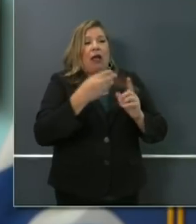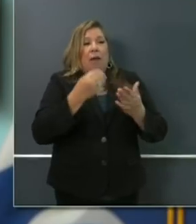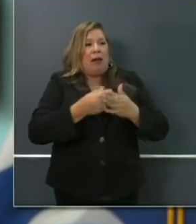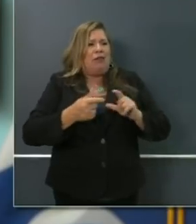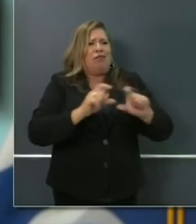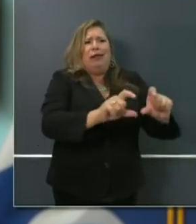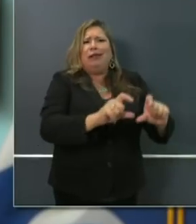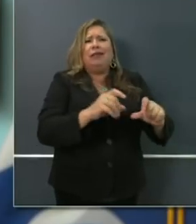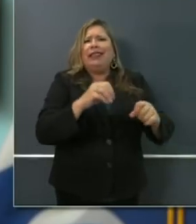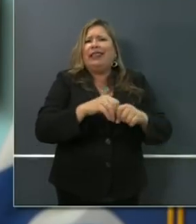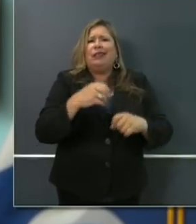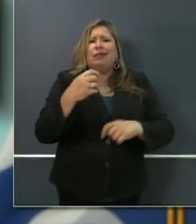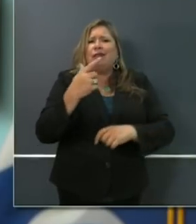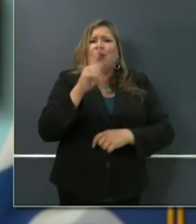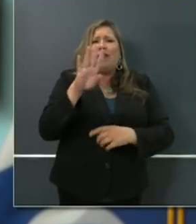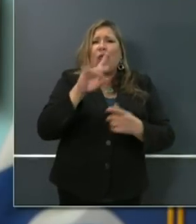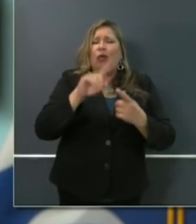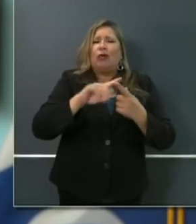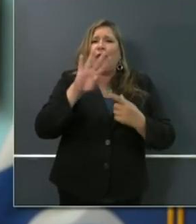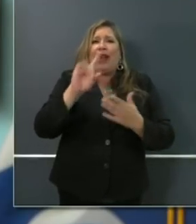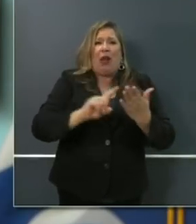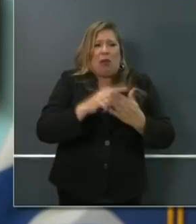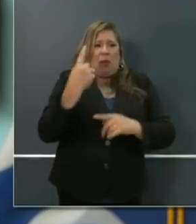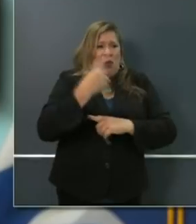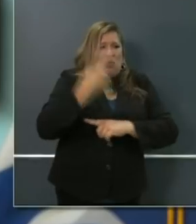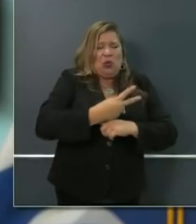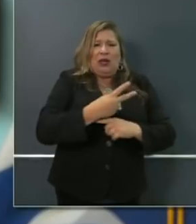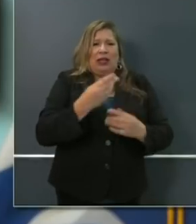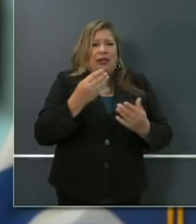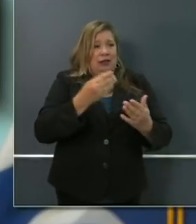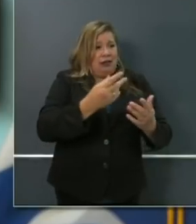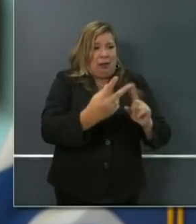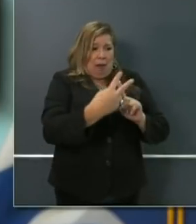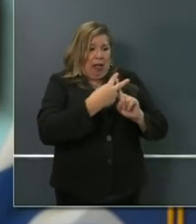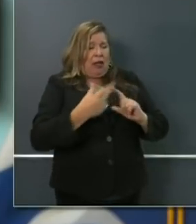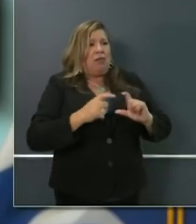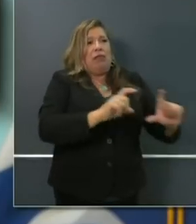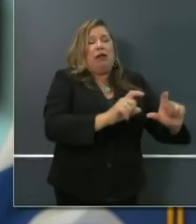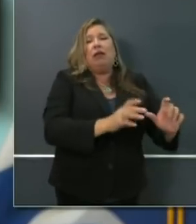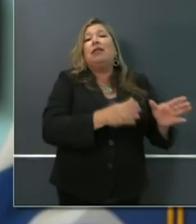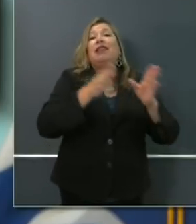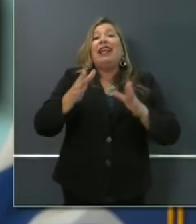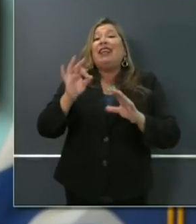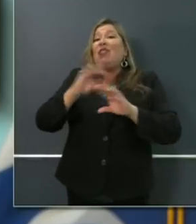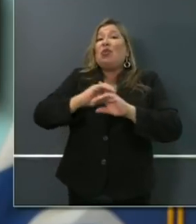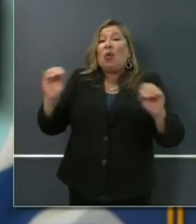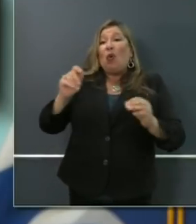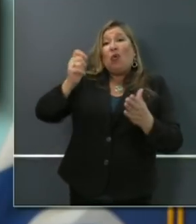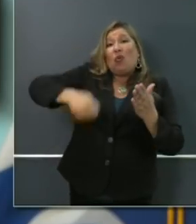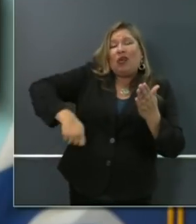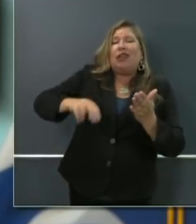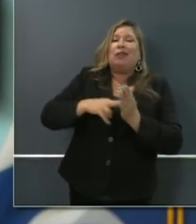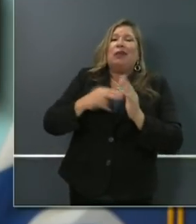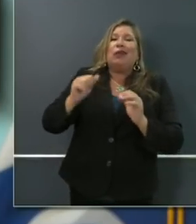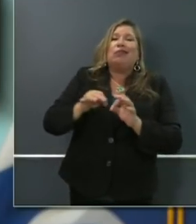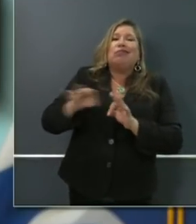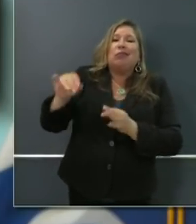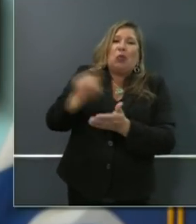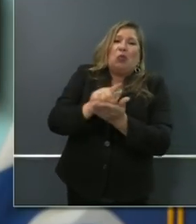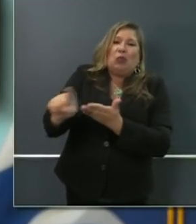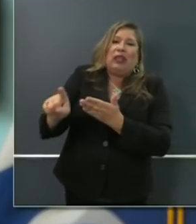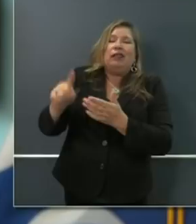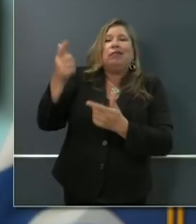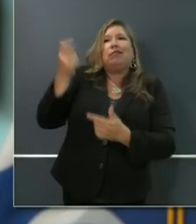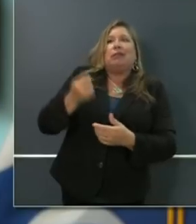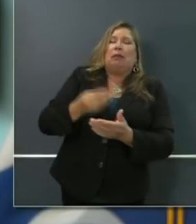uh, within, uh, we believe our capacity to deliver though. I'll, be honest and forthright in terms of updating you daily on those numbers as